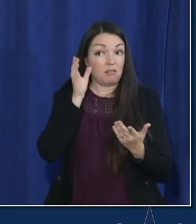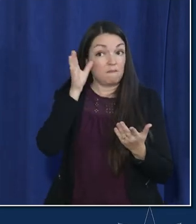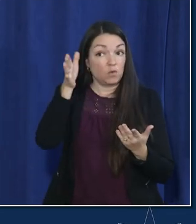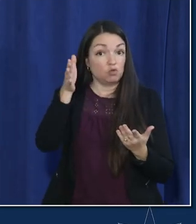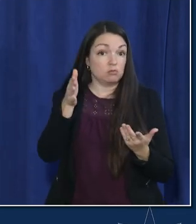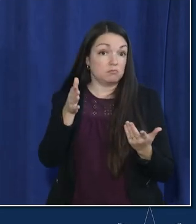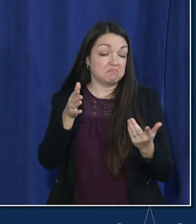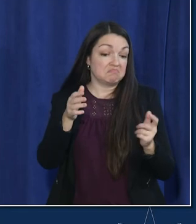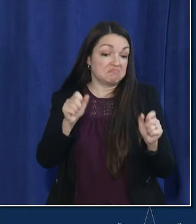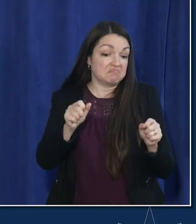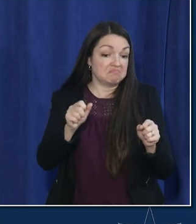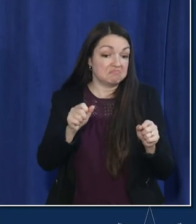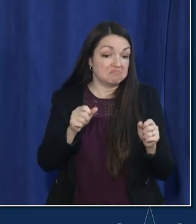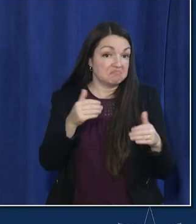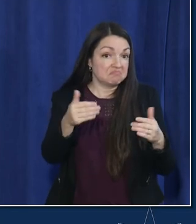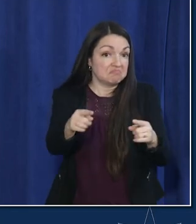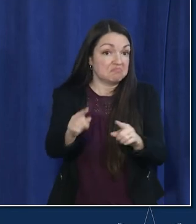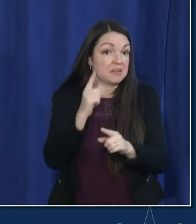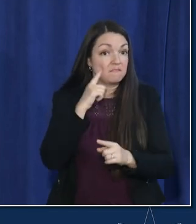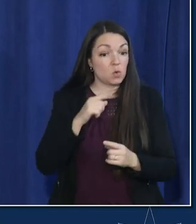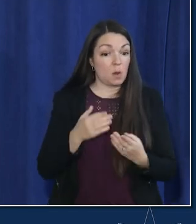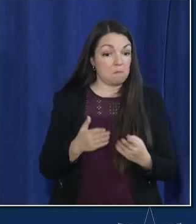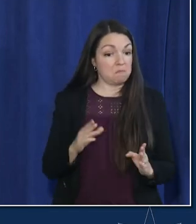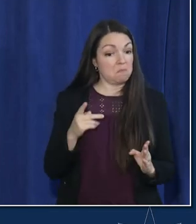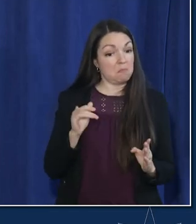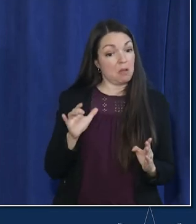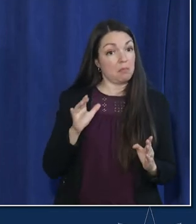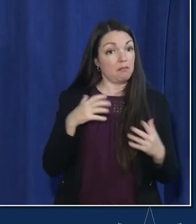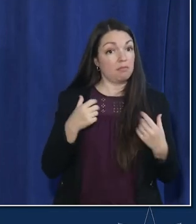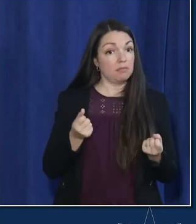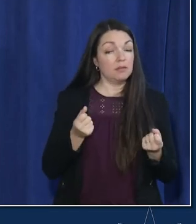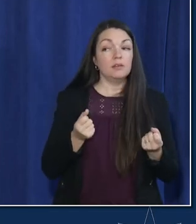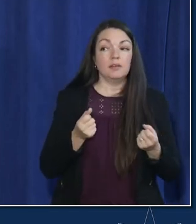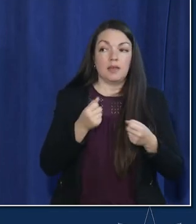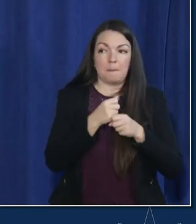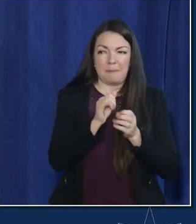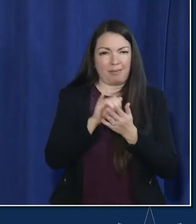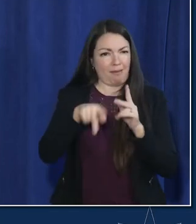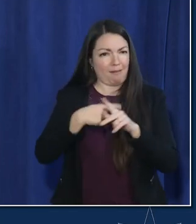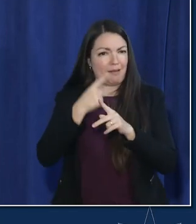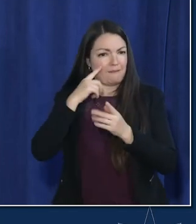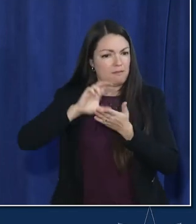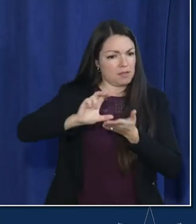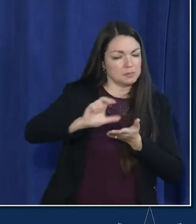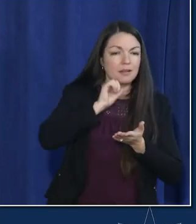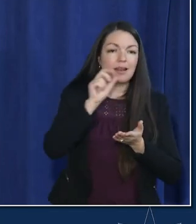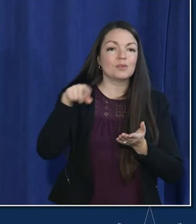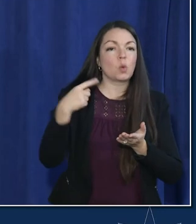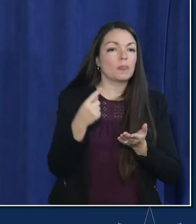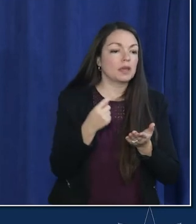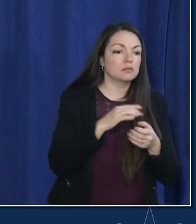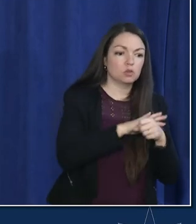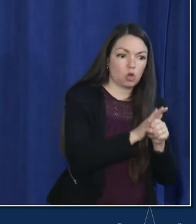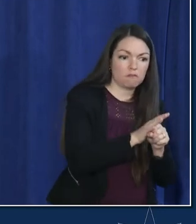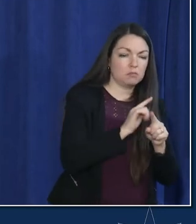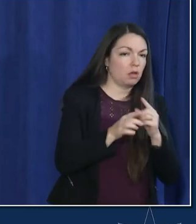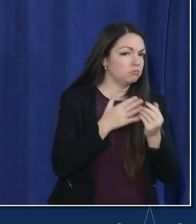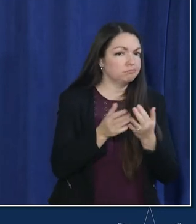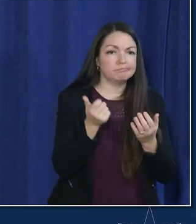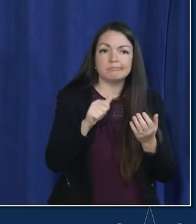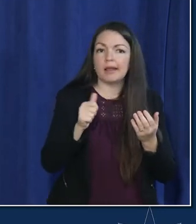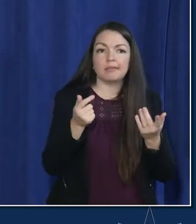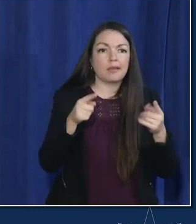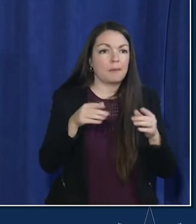and it's one of it's been it's been a priority of mine from the beginning to make these kinds of investments because it's not just for covid it's for whatever is coming um